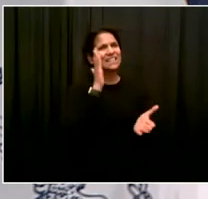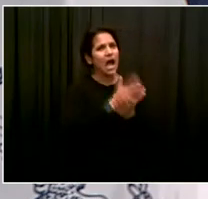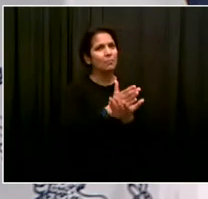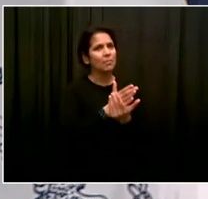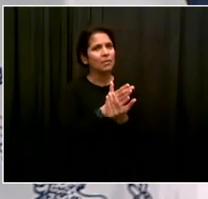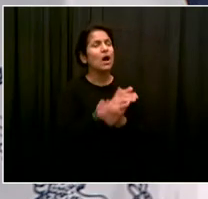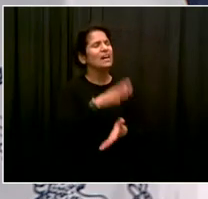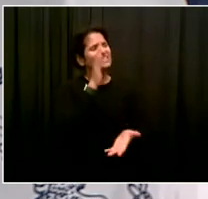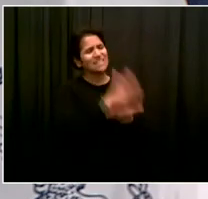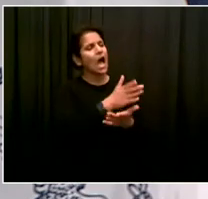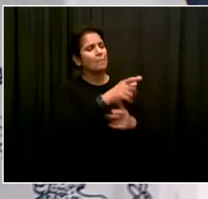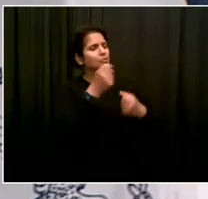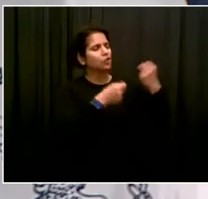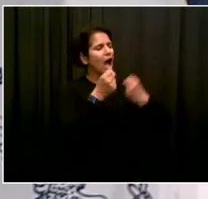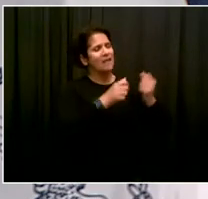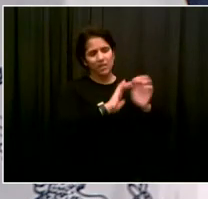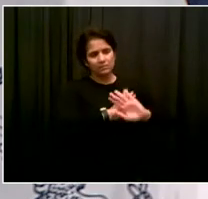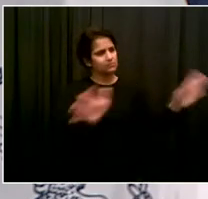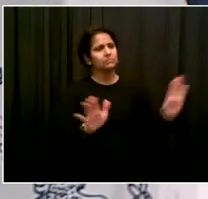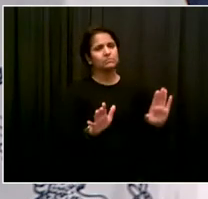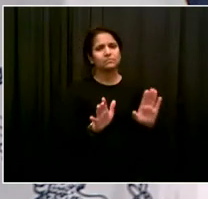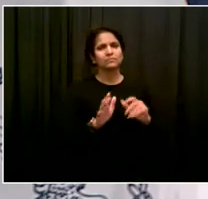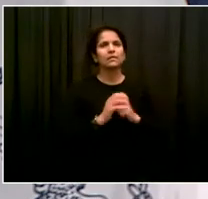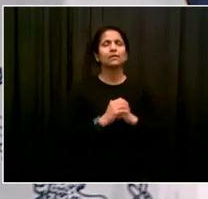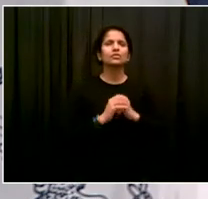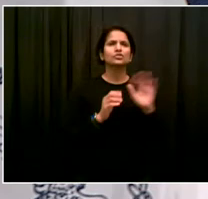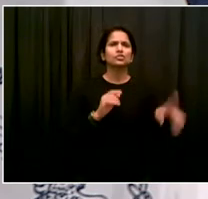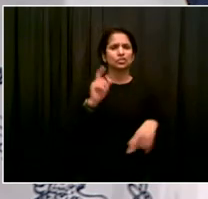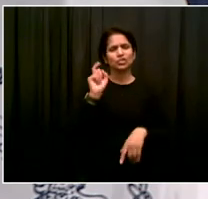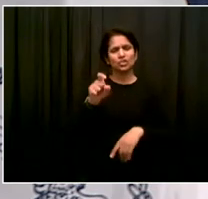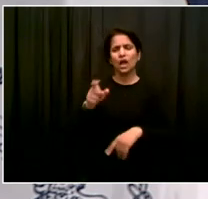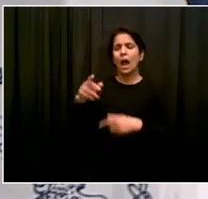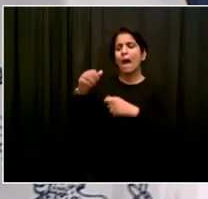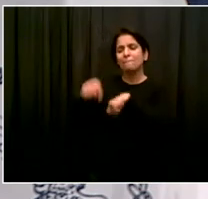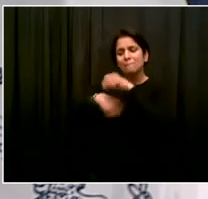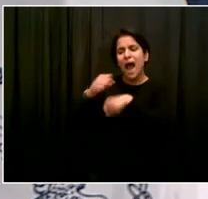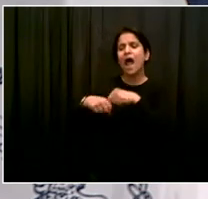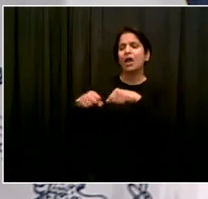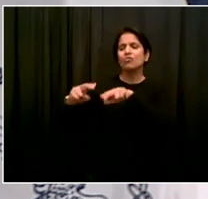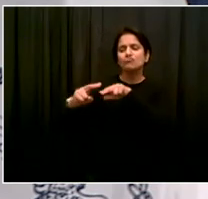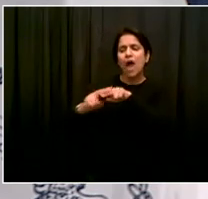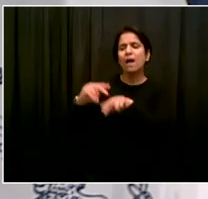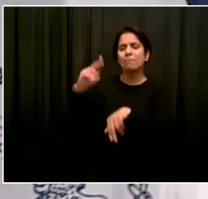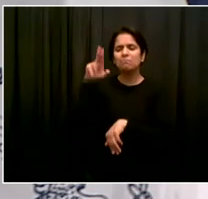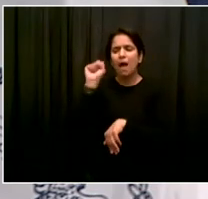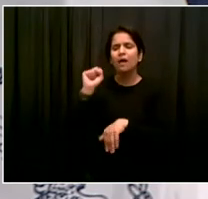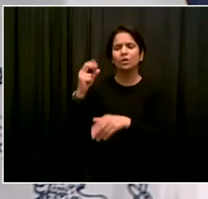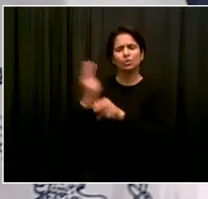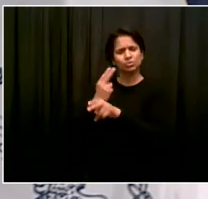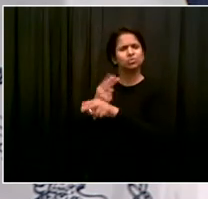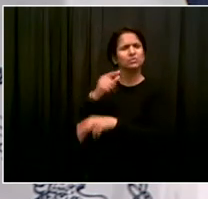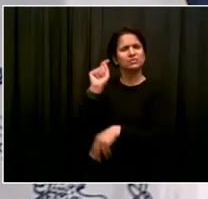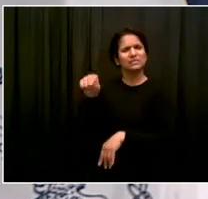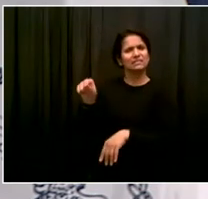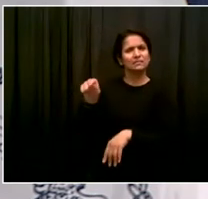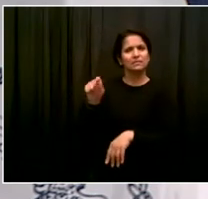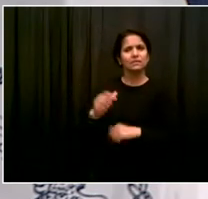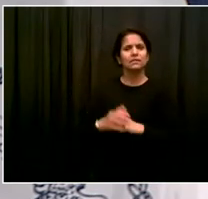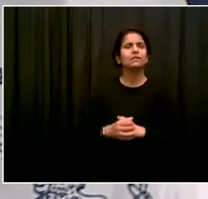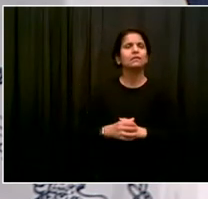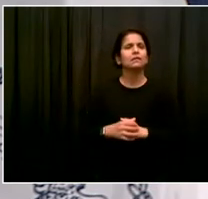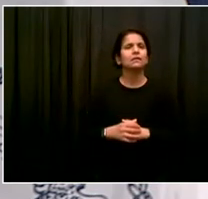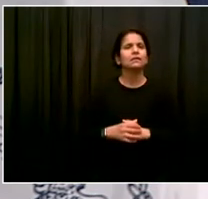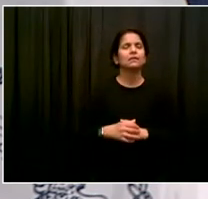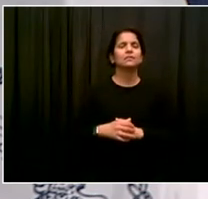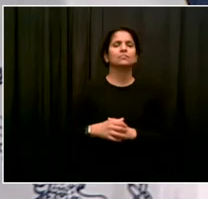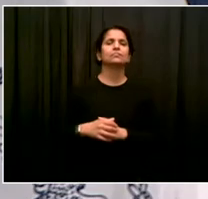the message you want to send? So really good and big question, Steve. I'm going to frame it a little bit differently, though. I think we're in